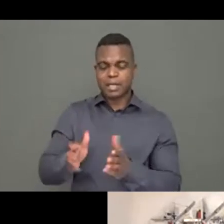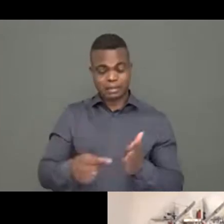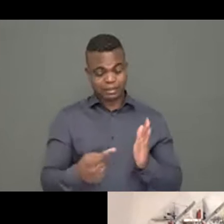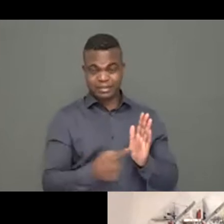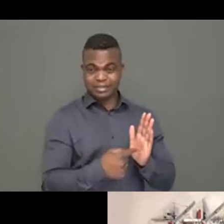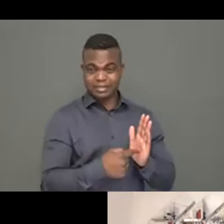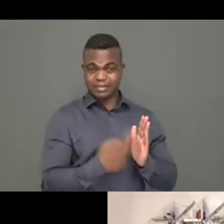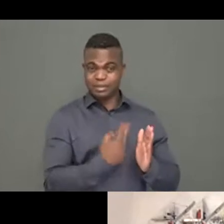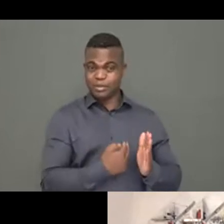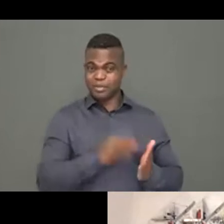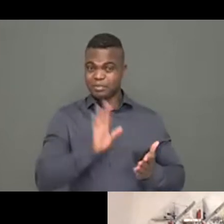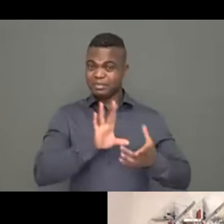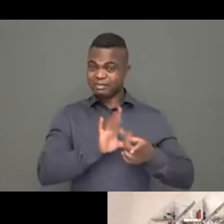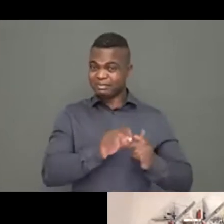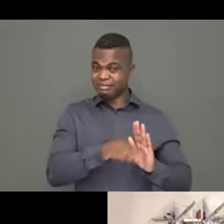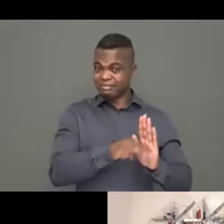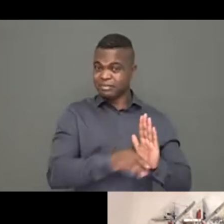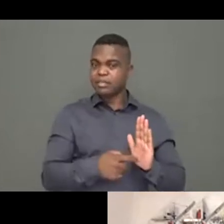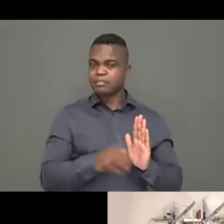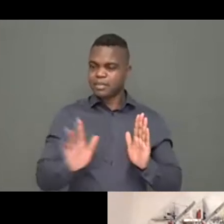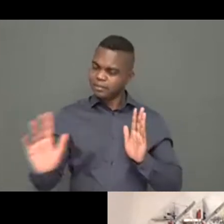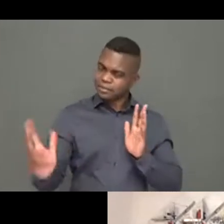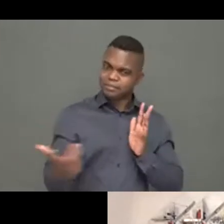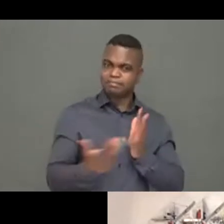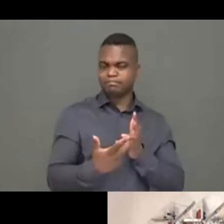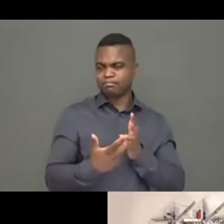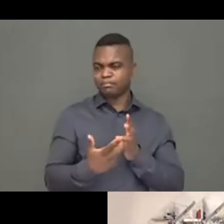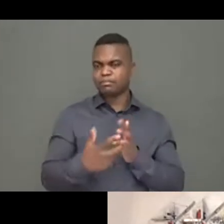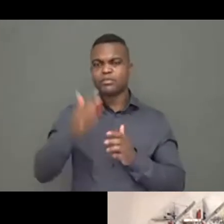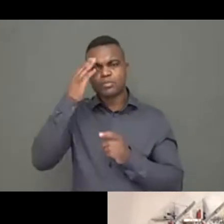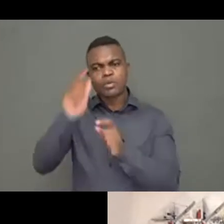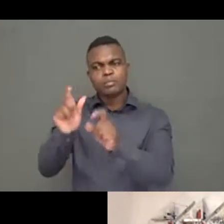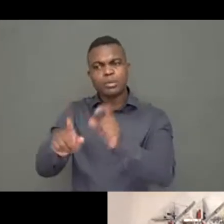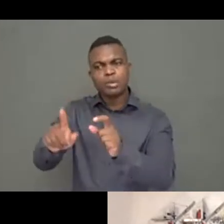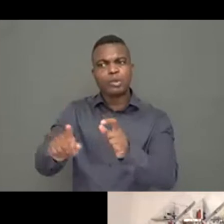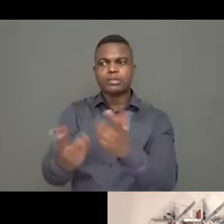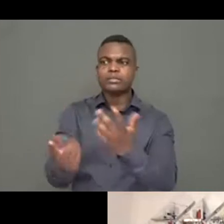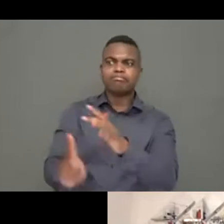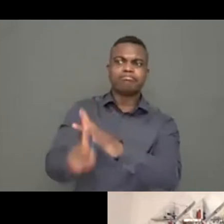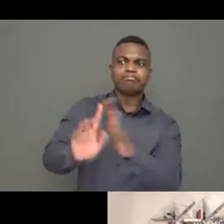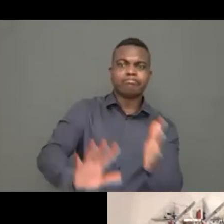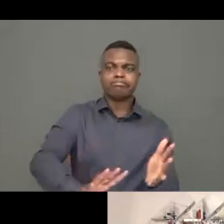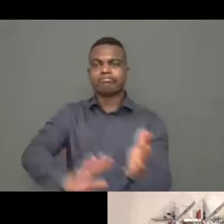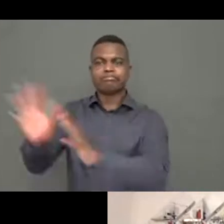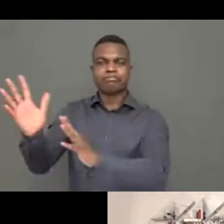might be a little bit afraid of the standard and they want,